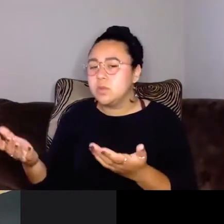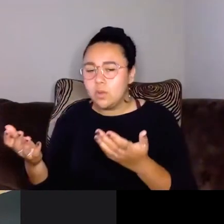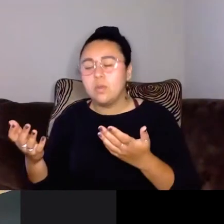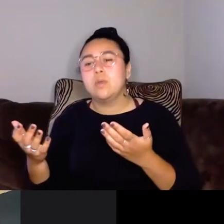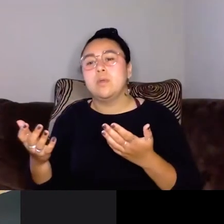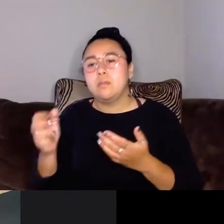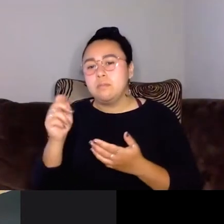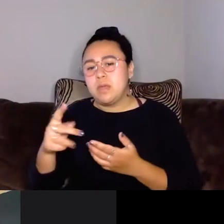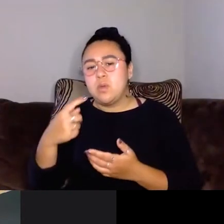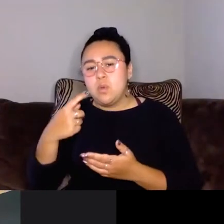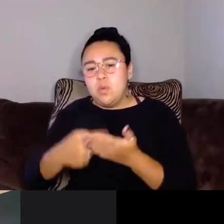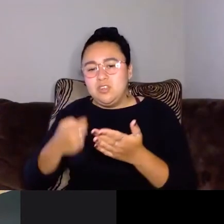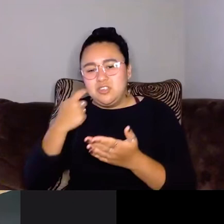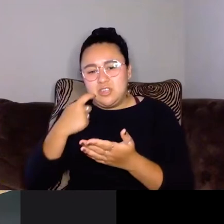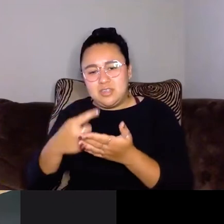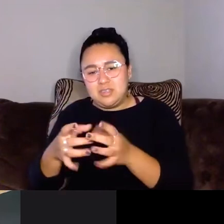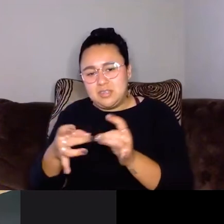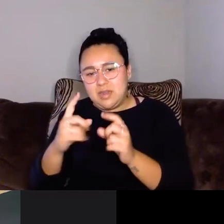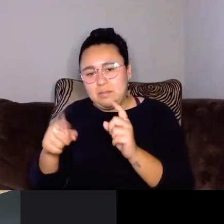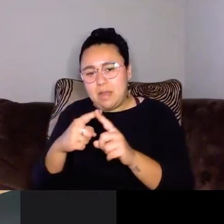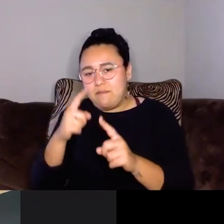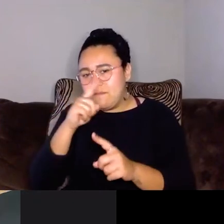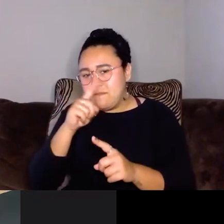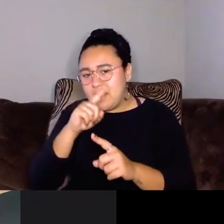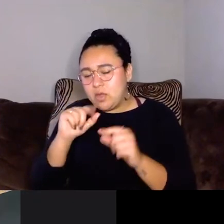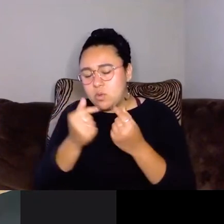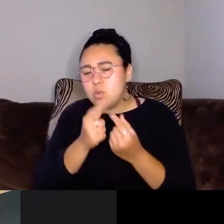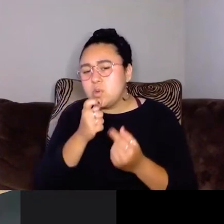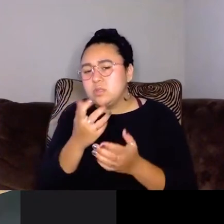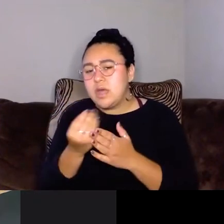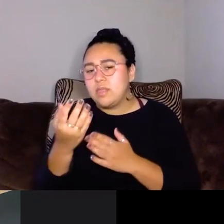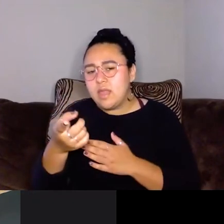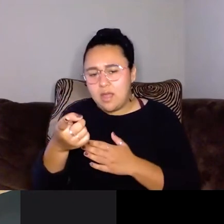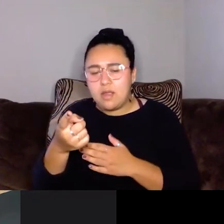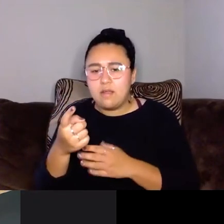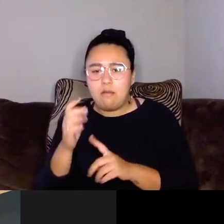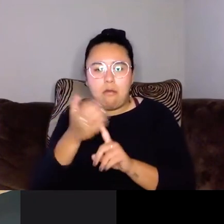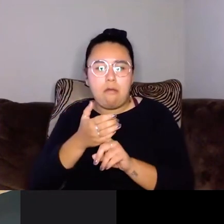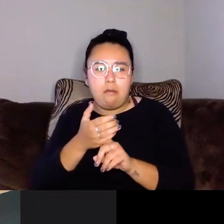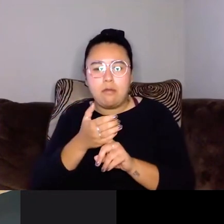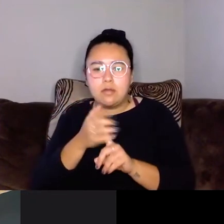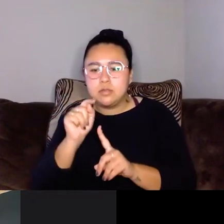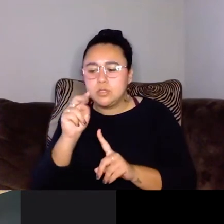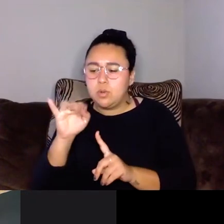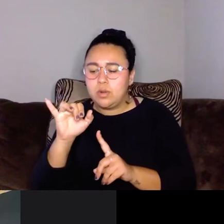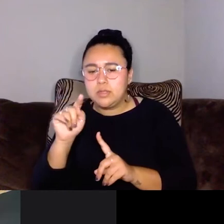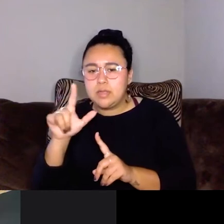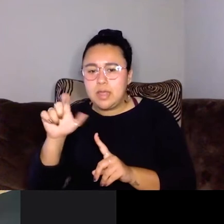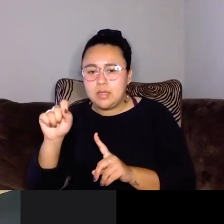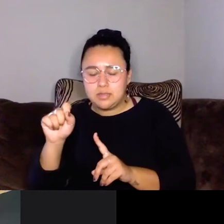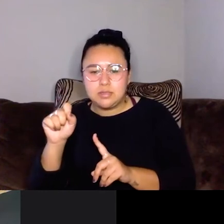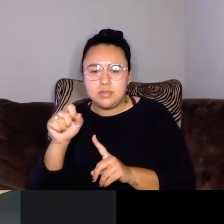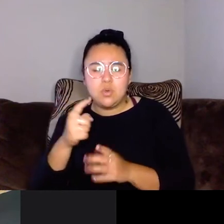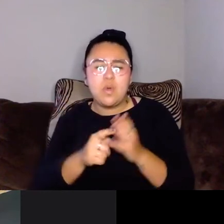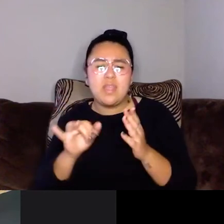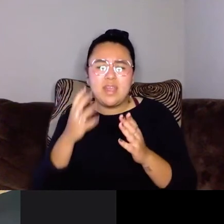go back to what you just said about some fake groups. Who's out there being Tony tales, imposters in the world. Like what is that experience about?